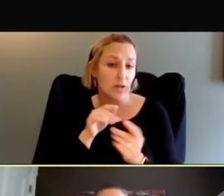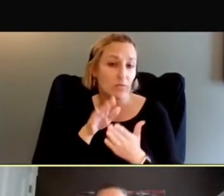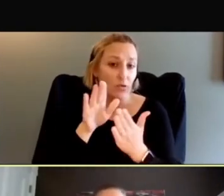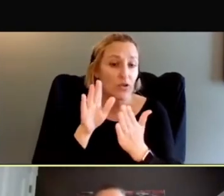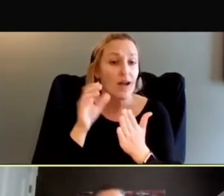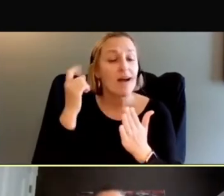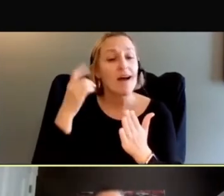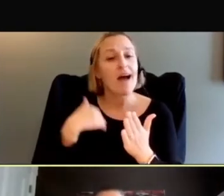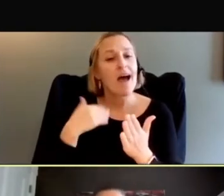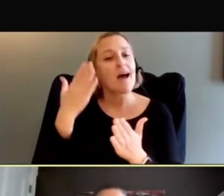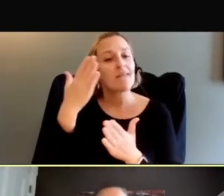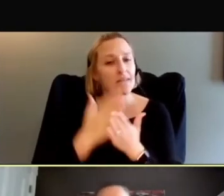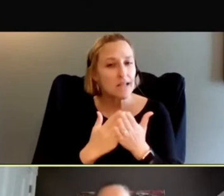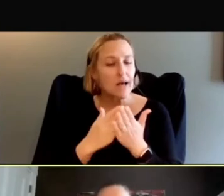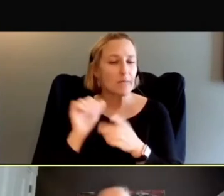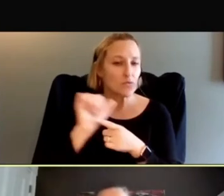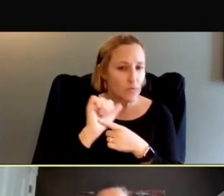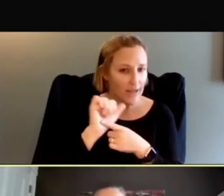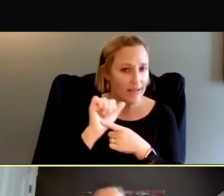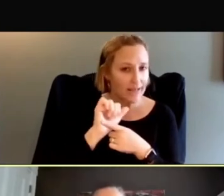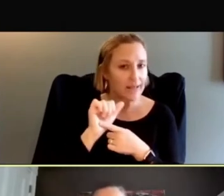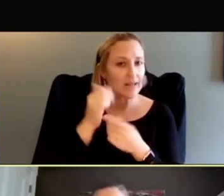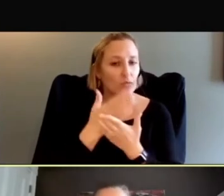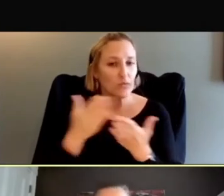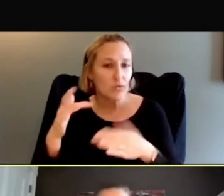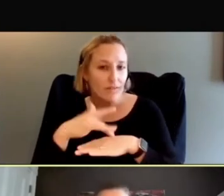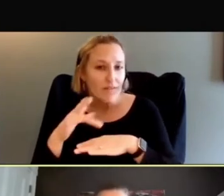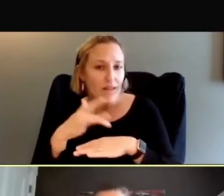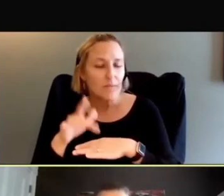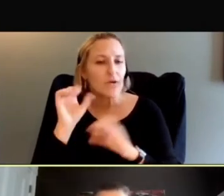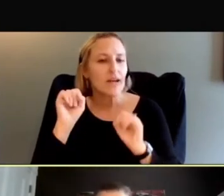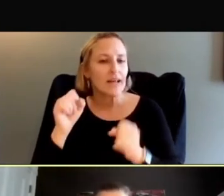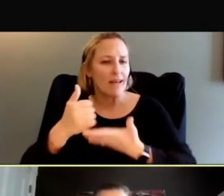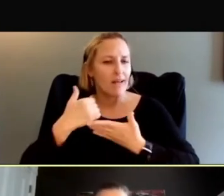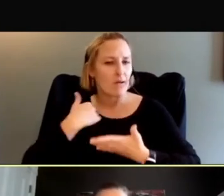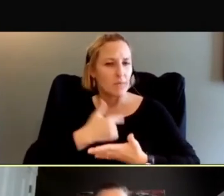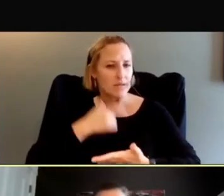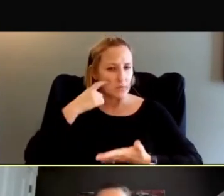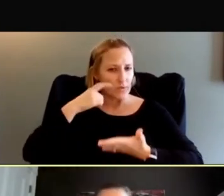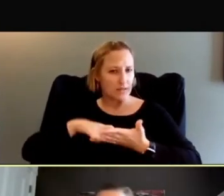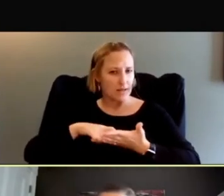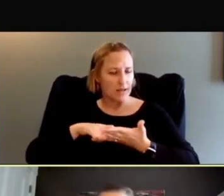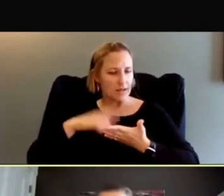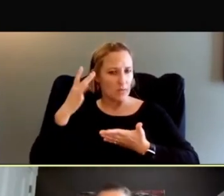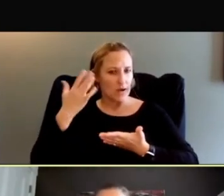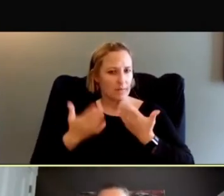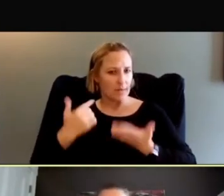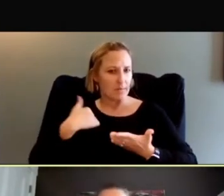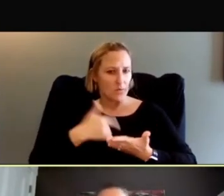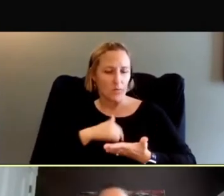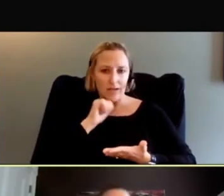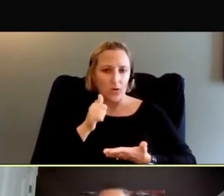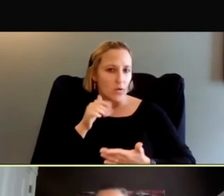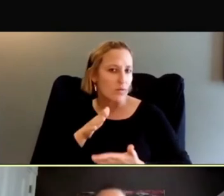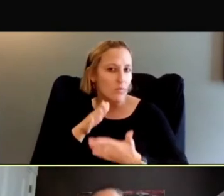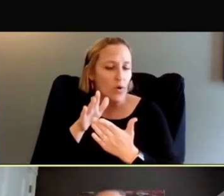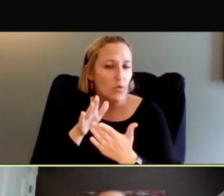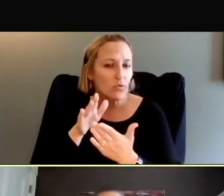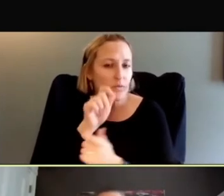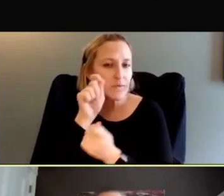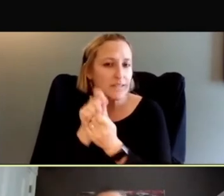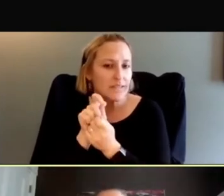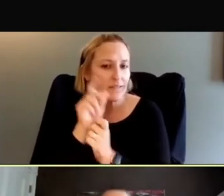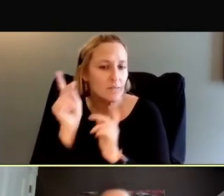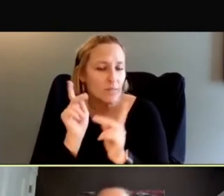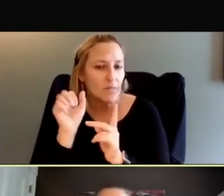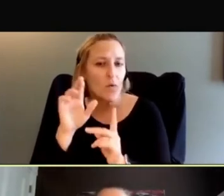help us recognize why we may not approach particular people or how feelings we have about specific